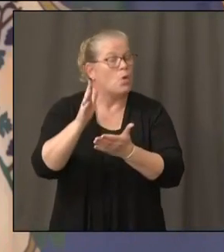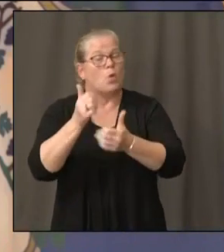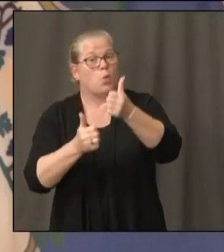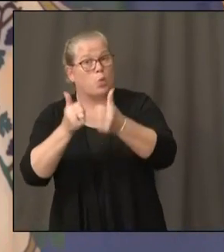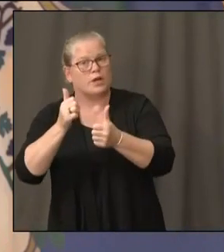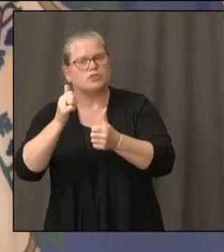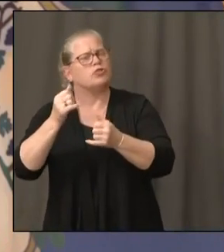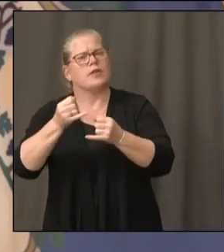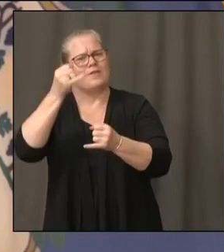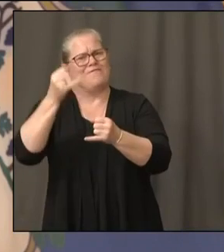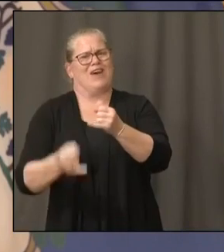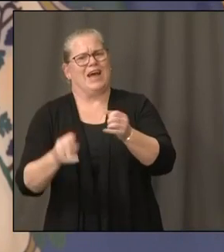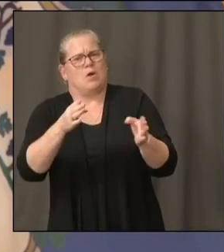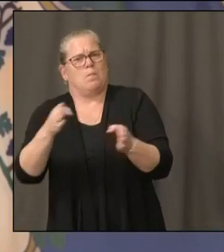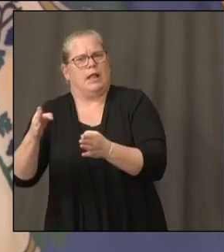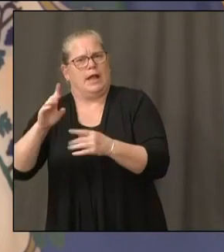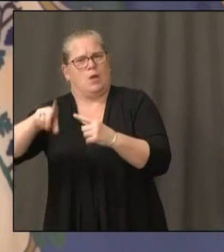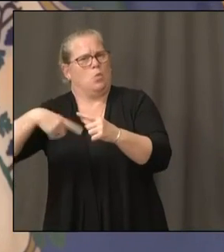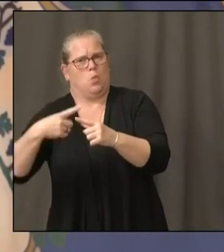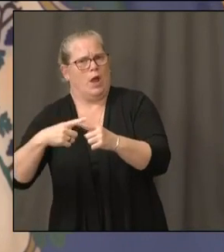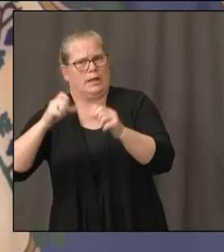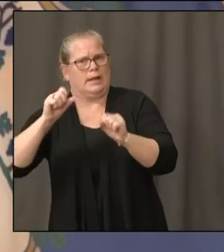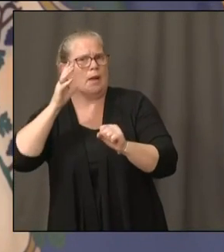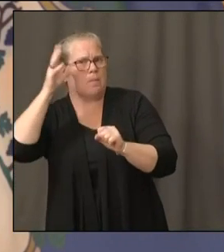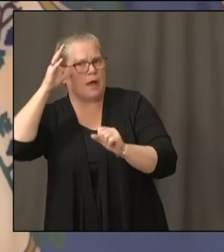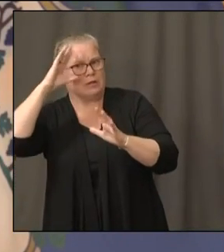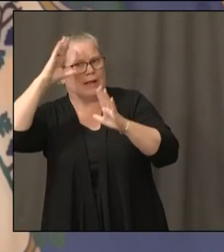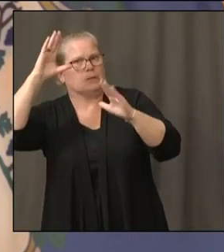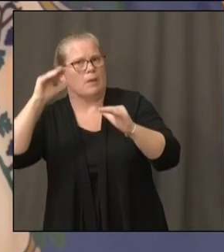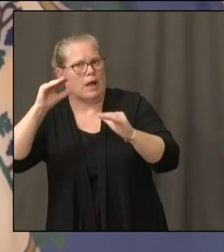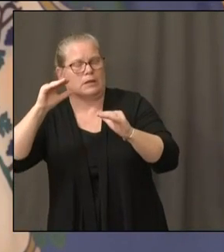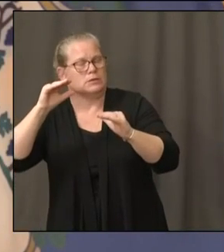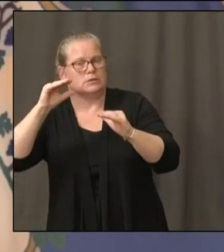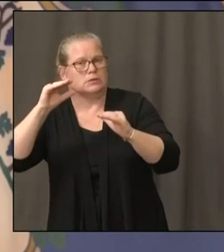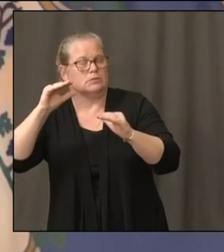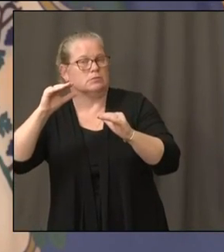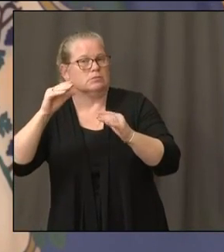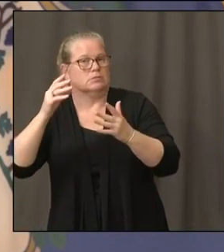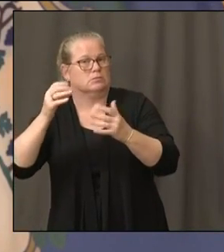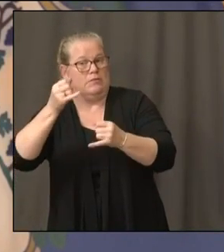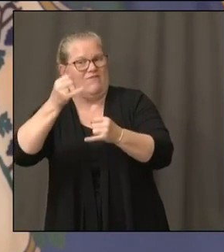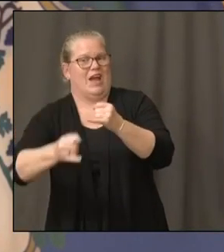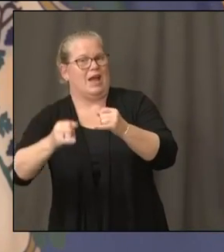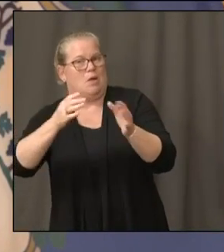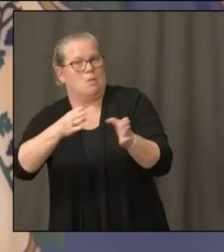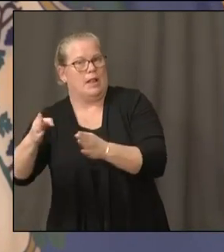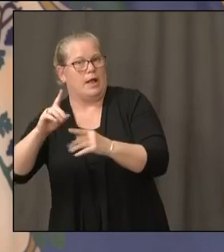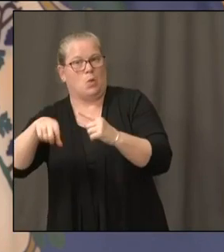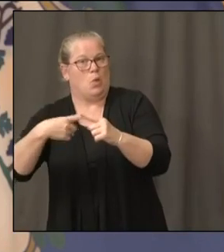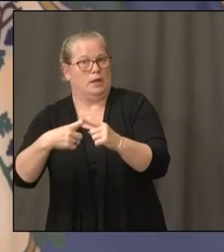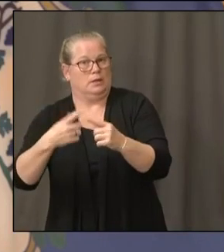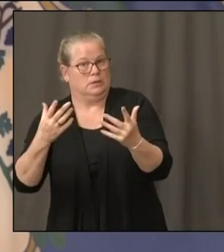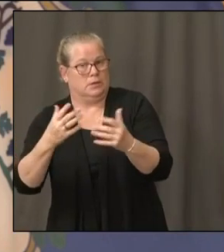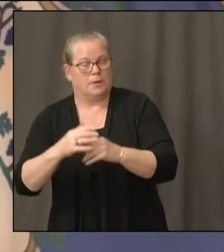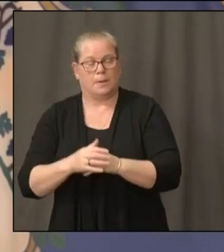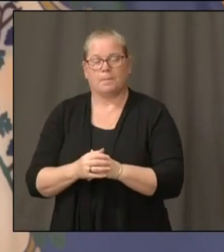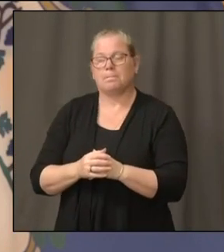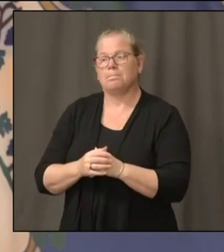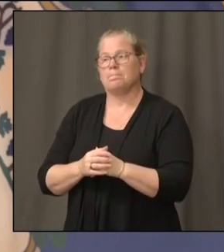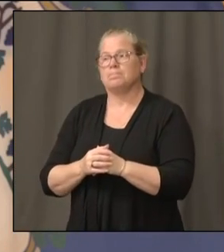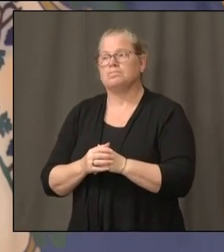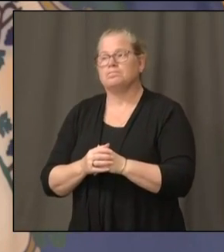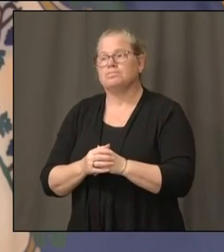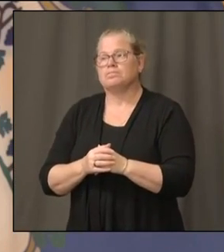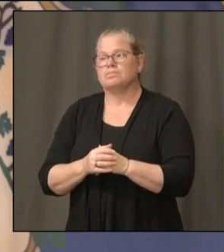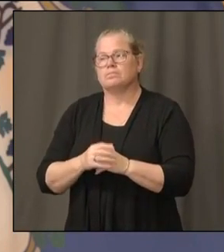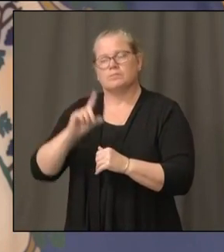Usually what we've been doing is giving folks, you know, two to three weeks' notice. Our anticipation is we're going to be looking at the